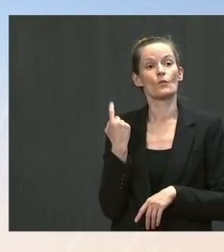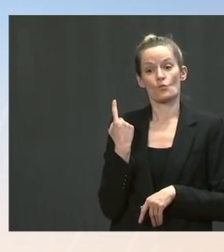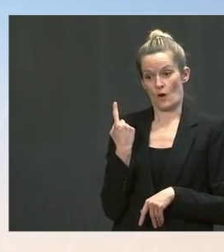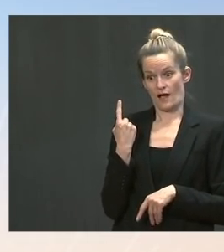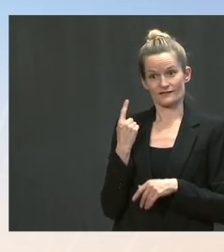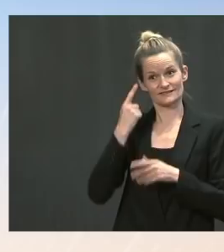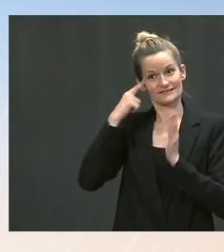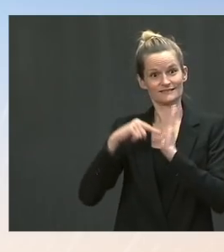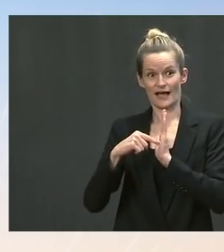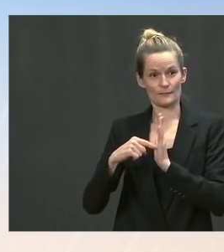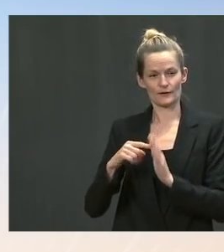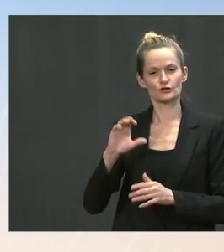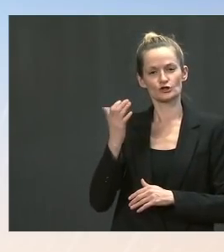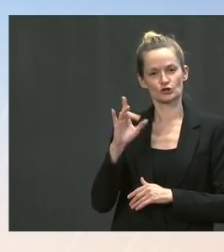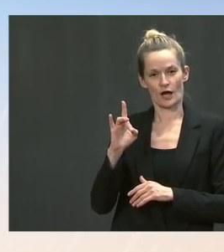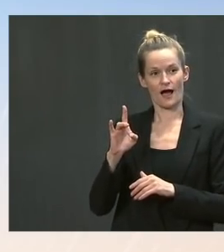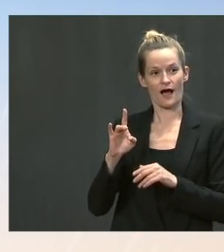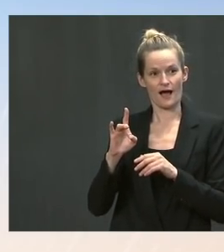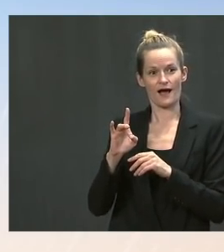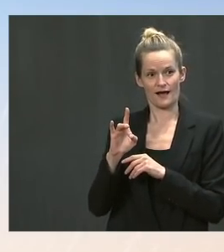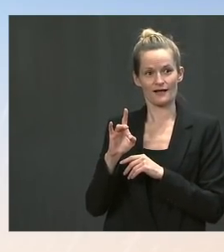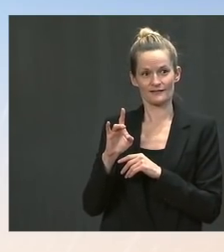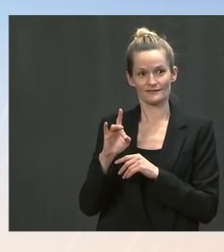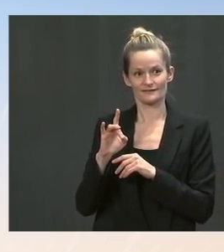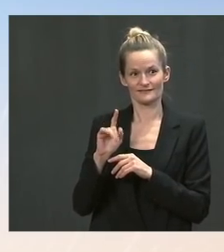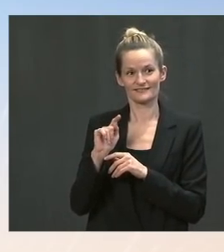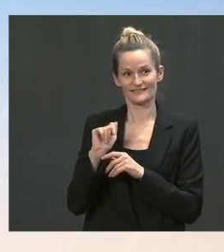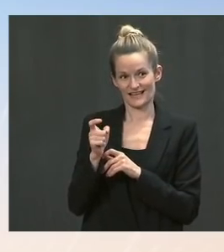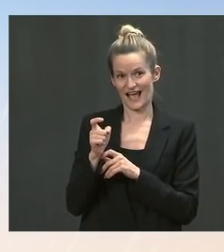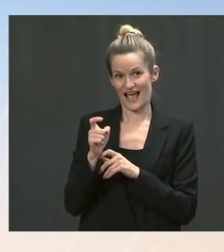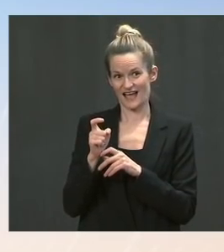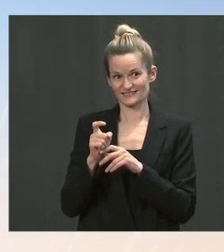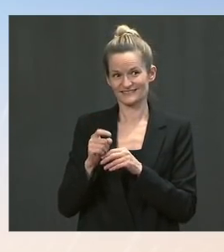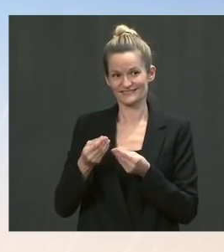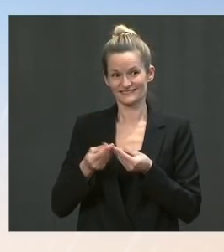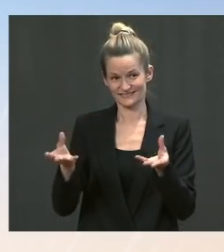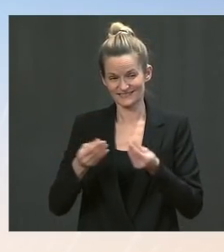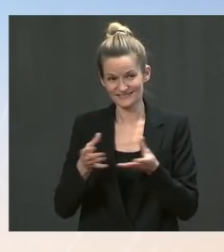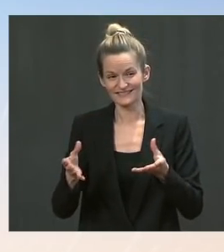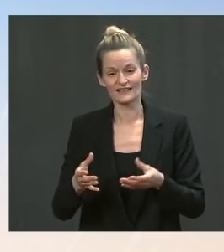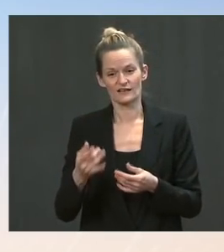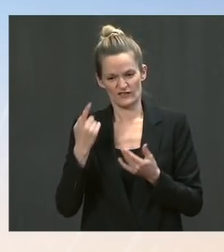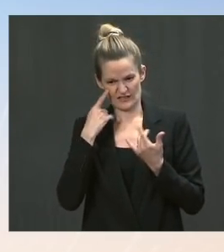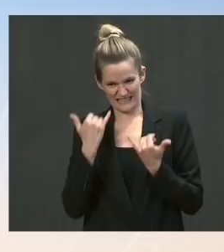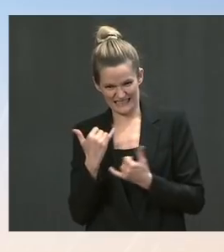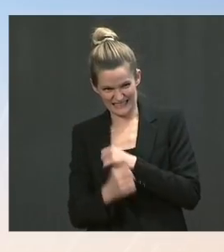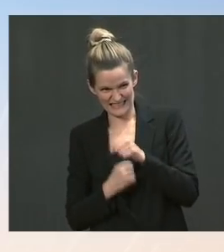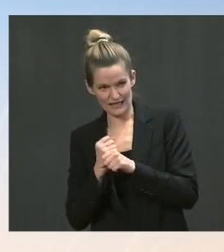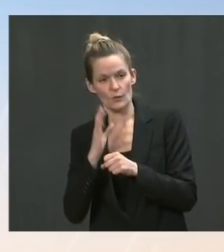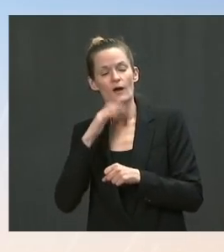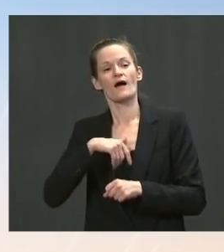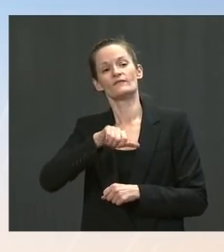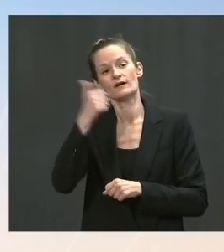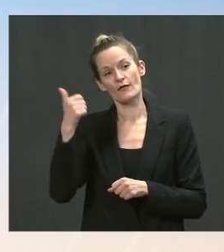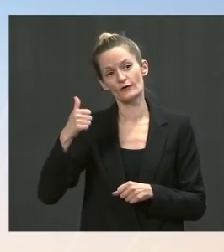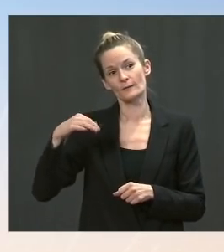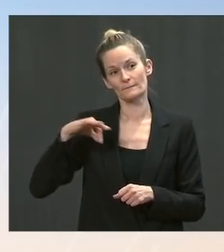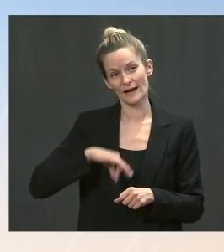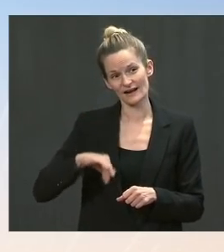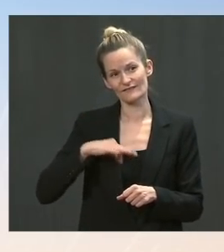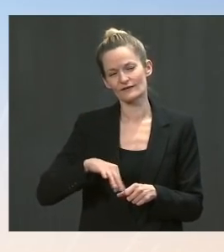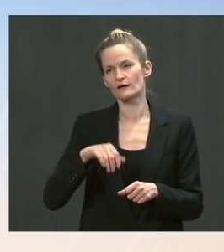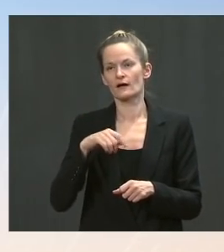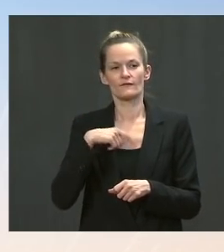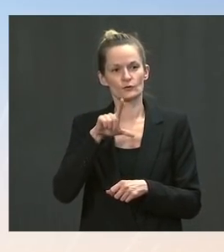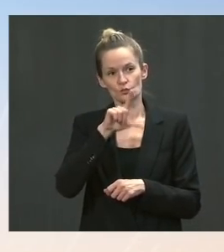calendar year, but then additional benefits next year, which will help tens of millions of people. Also, the assistance that's going to schools. That goes out